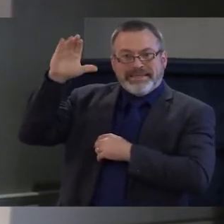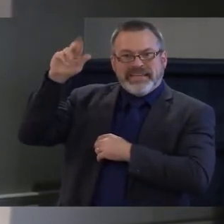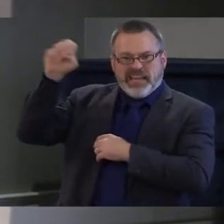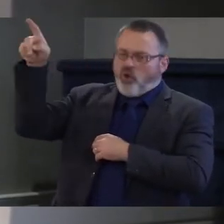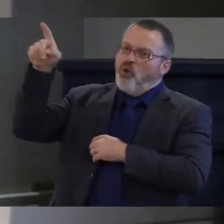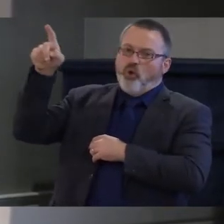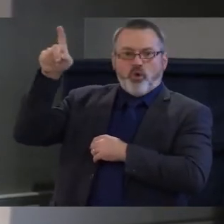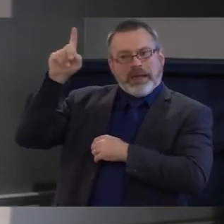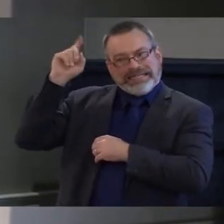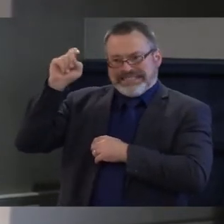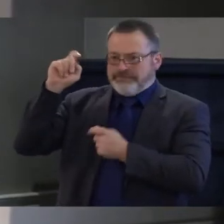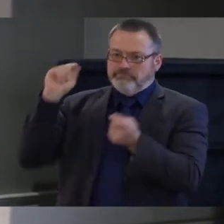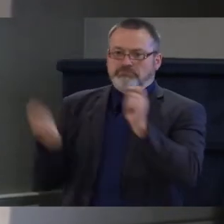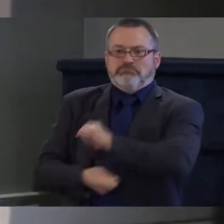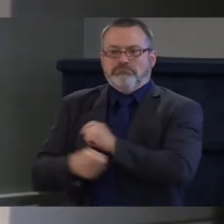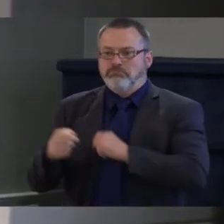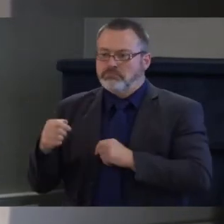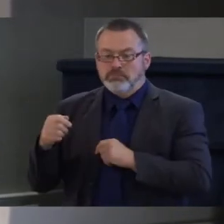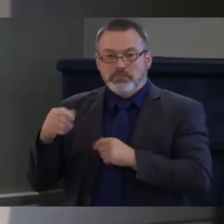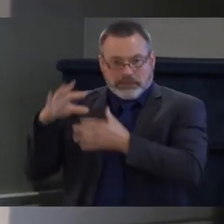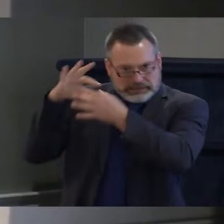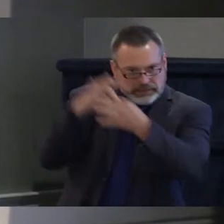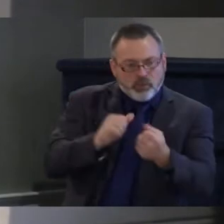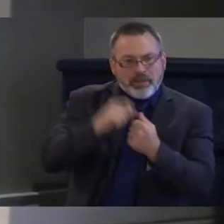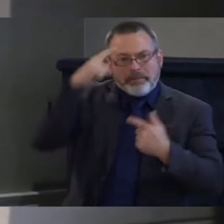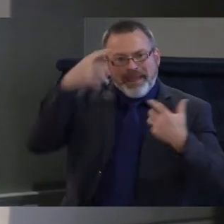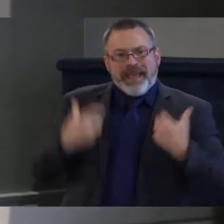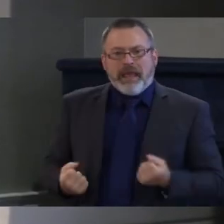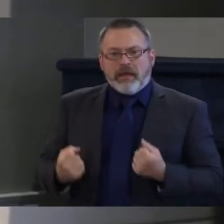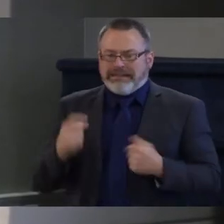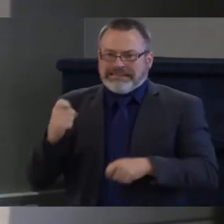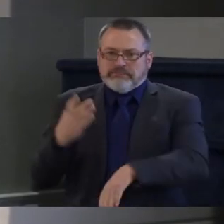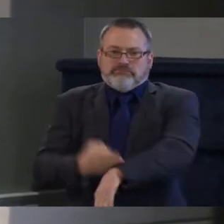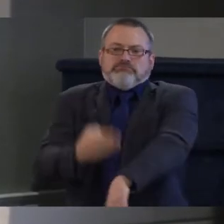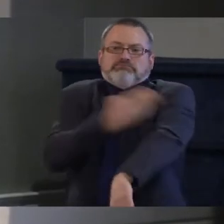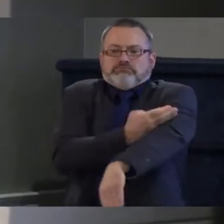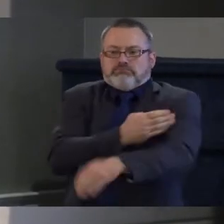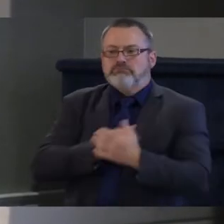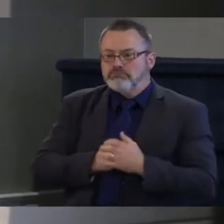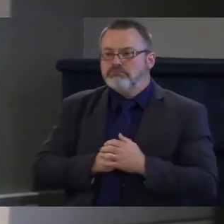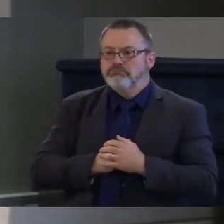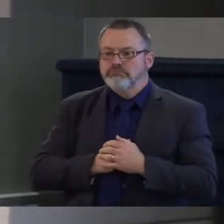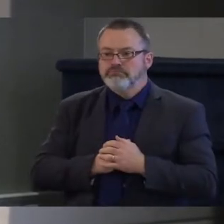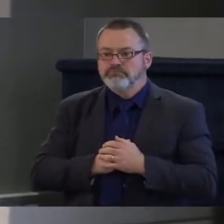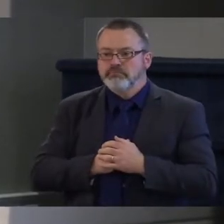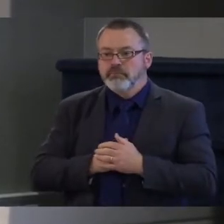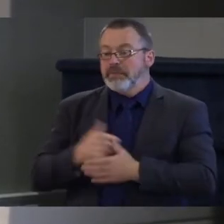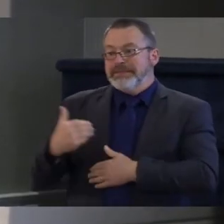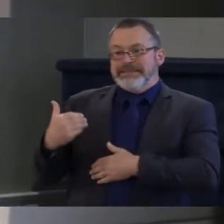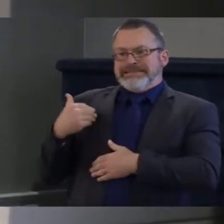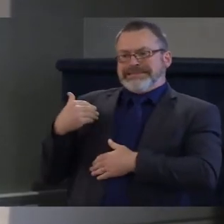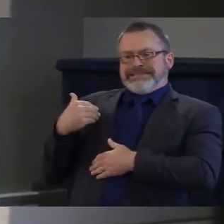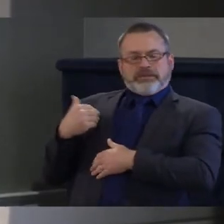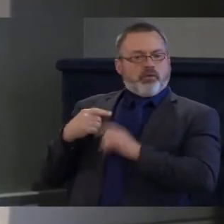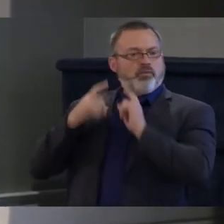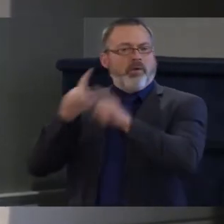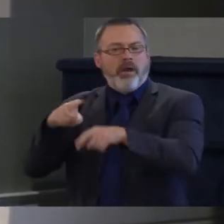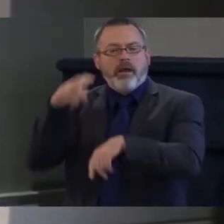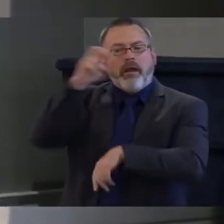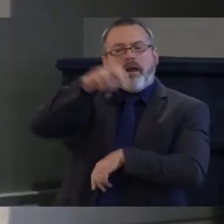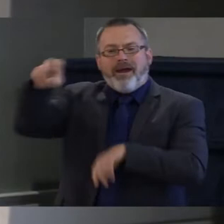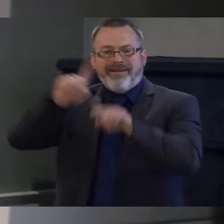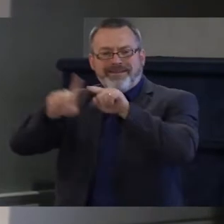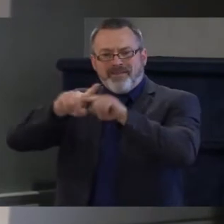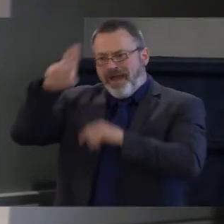I was at UVM Medical Center at the emergency room recently doing a tour, and on average, kids were spending